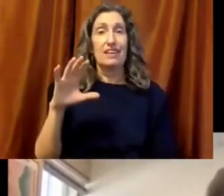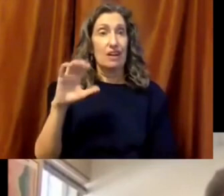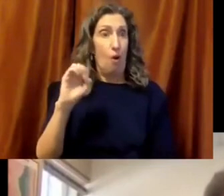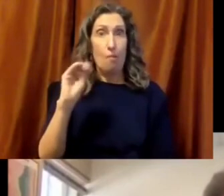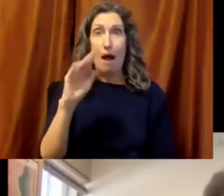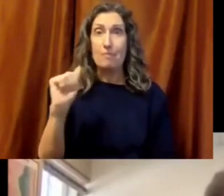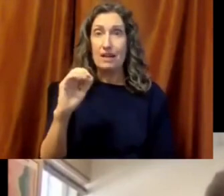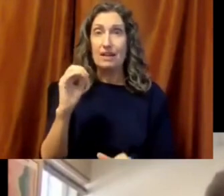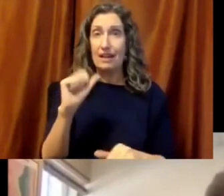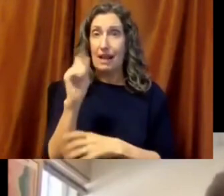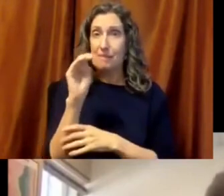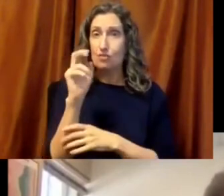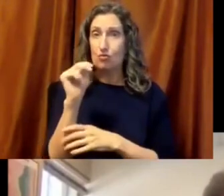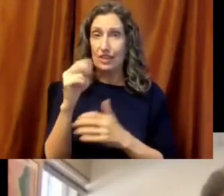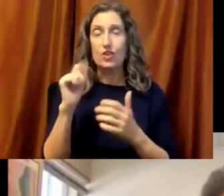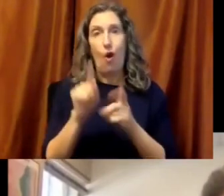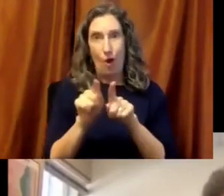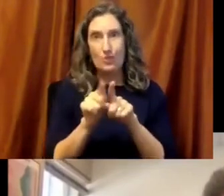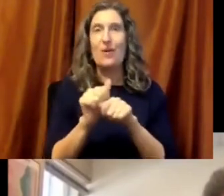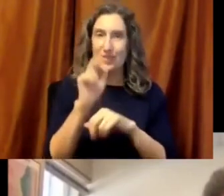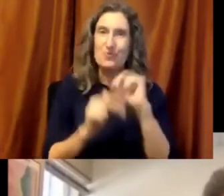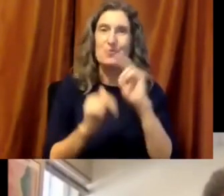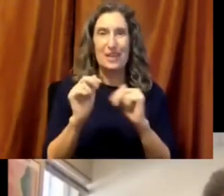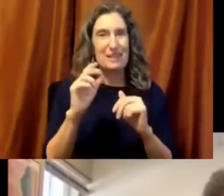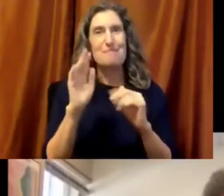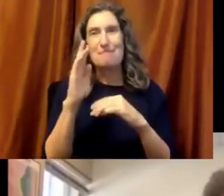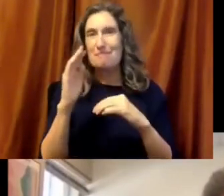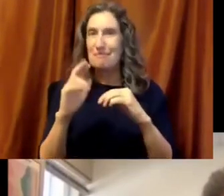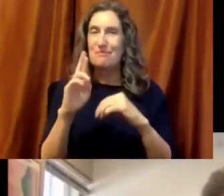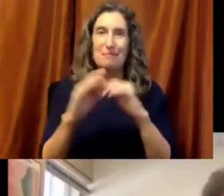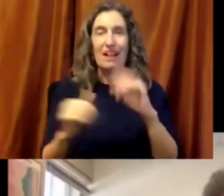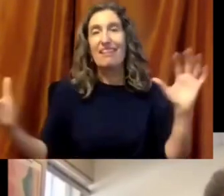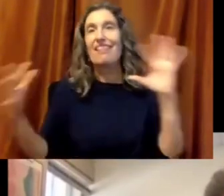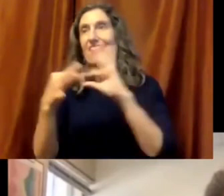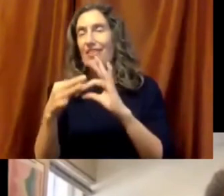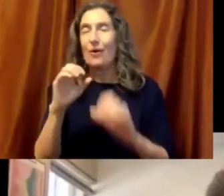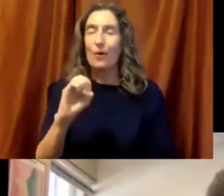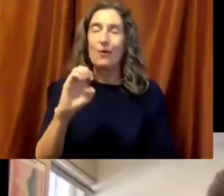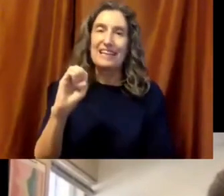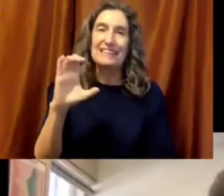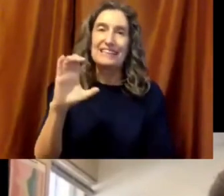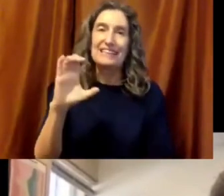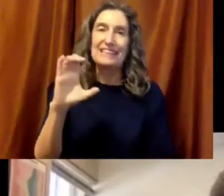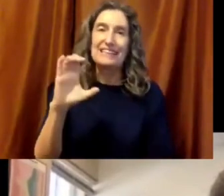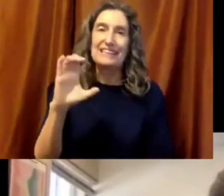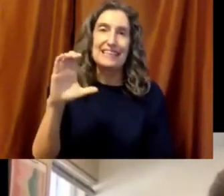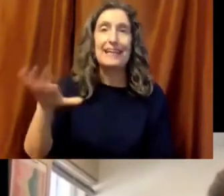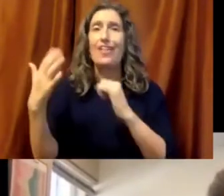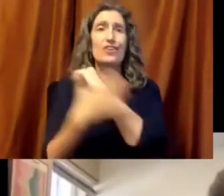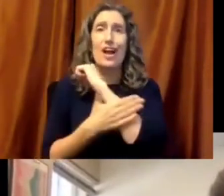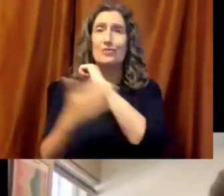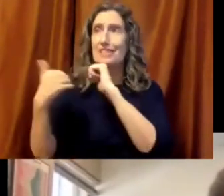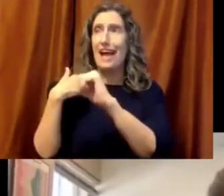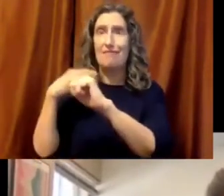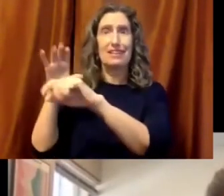when the Obama administration came in, had to be done as well. And we reengaged with OECD and we reengaged